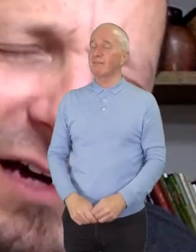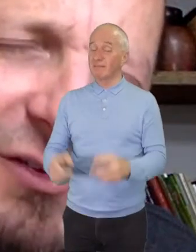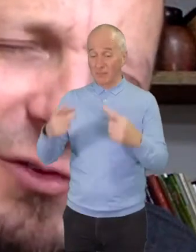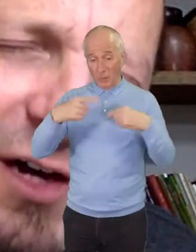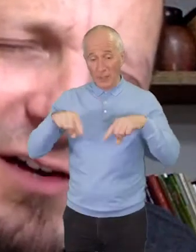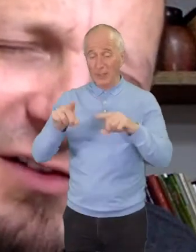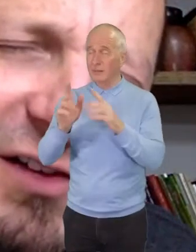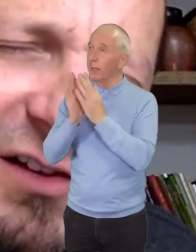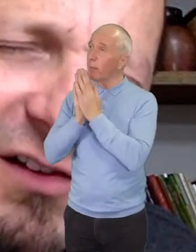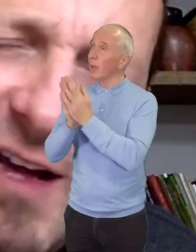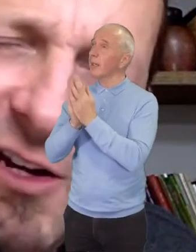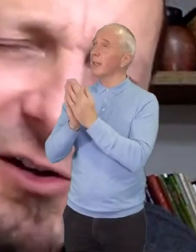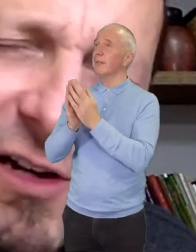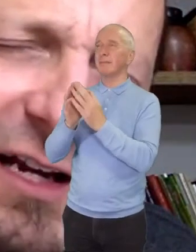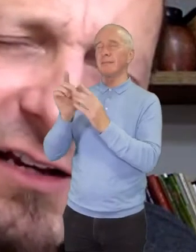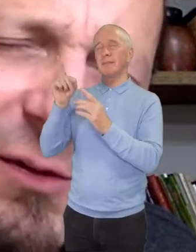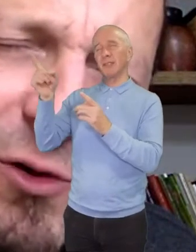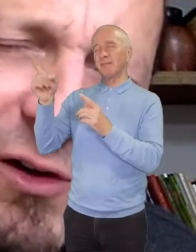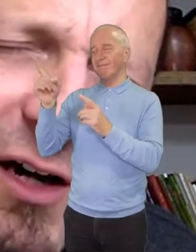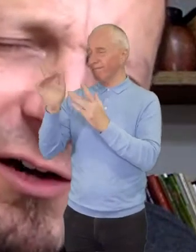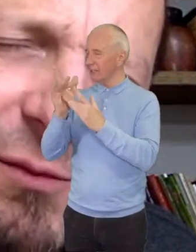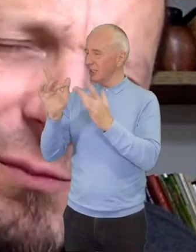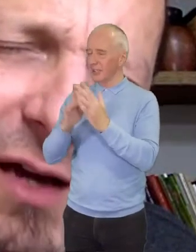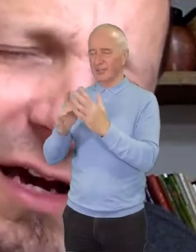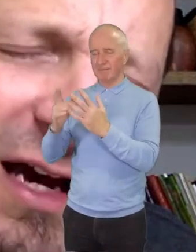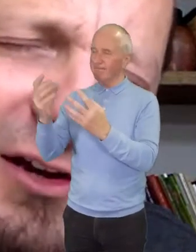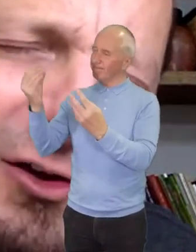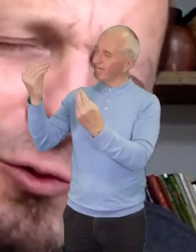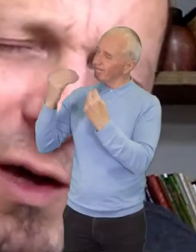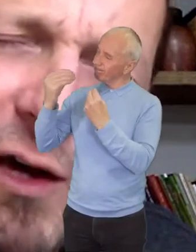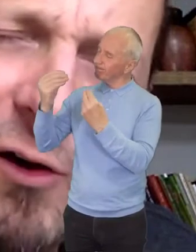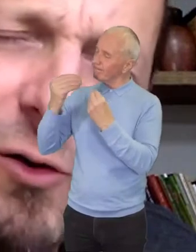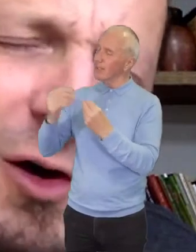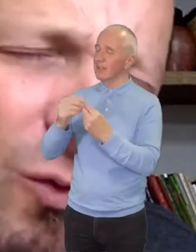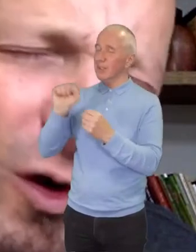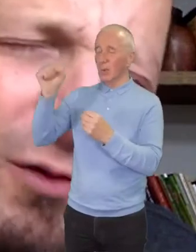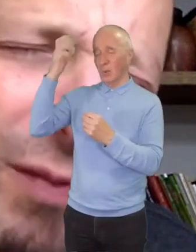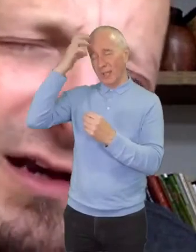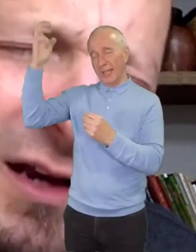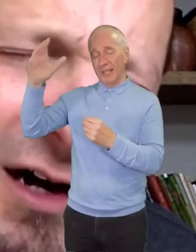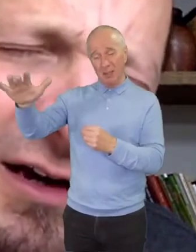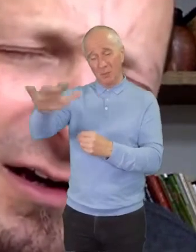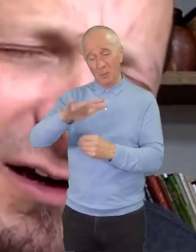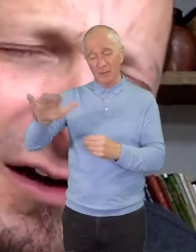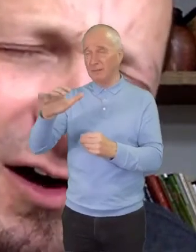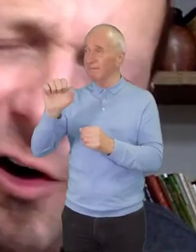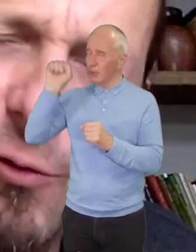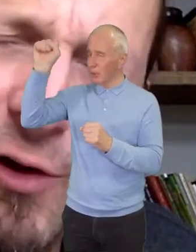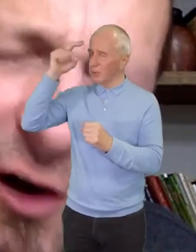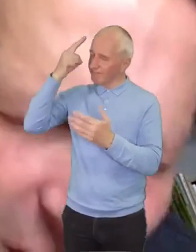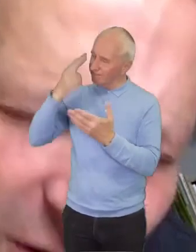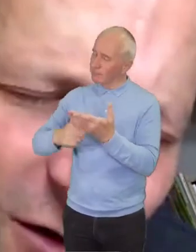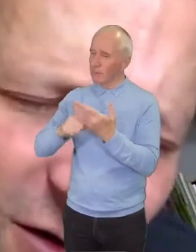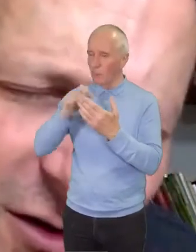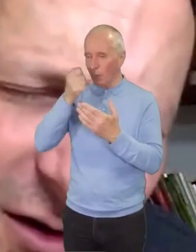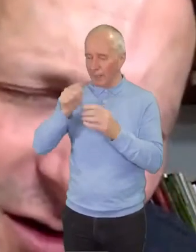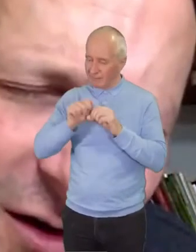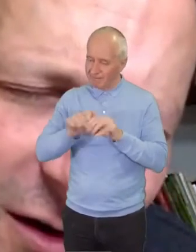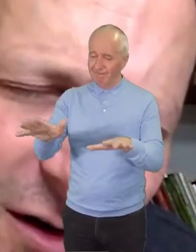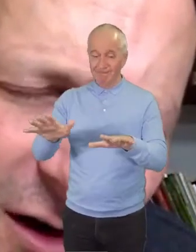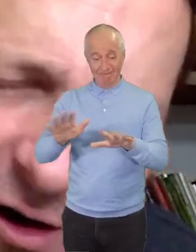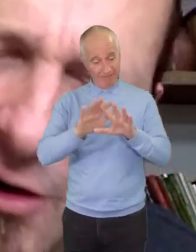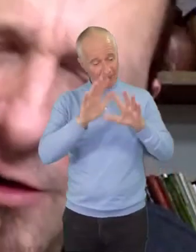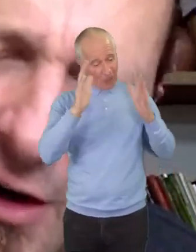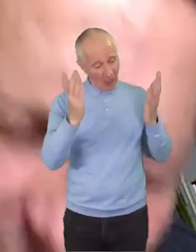as you taught us, Jesus, that your kingdom would come and your will would be done on earth,